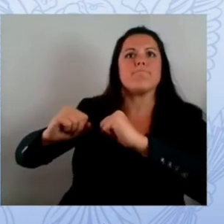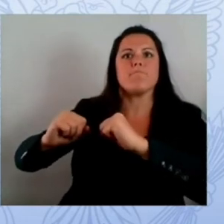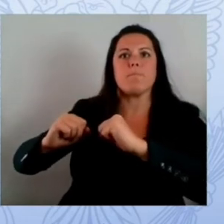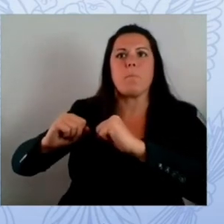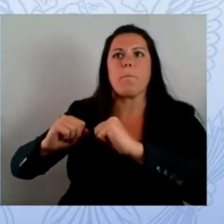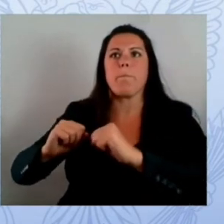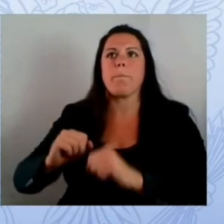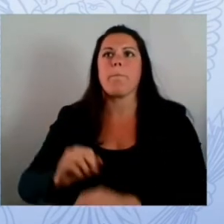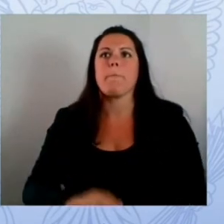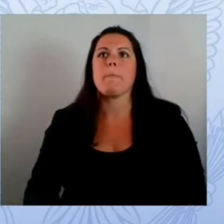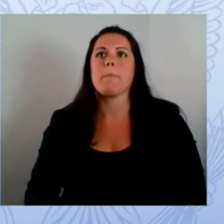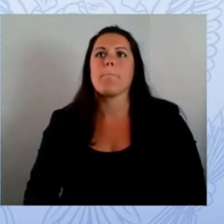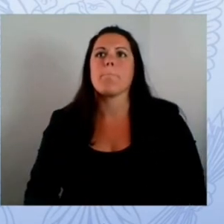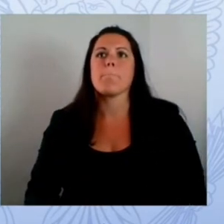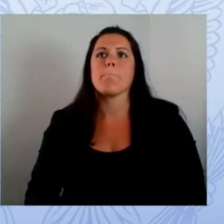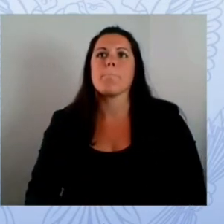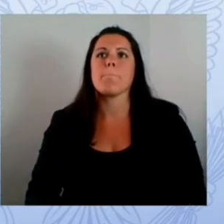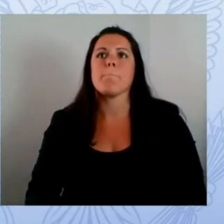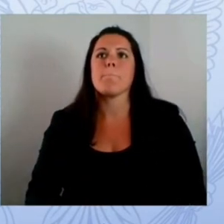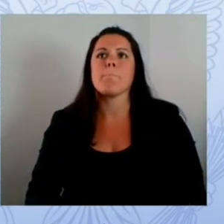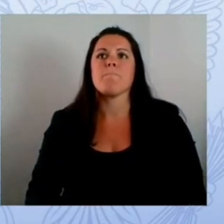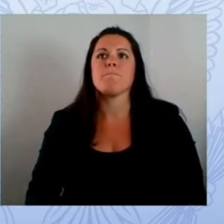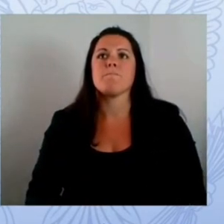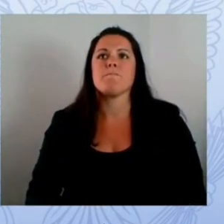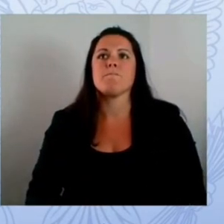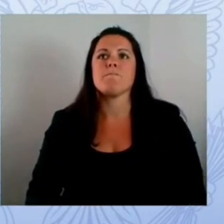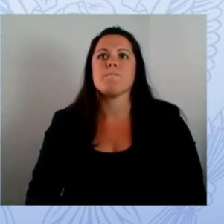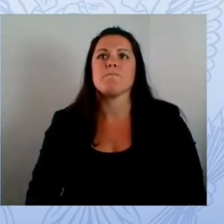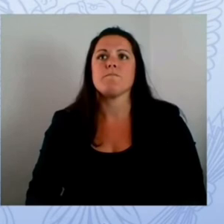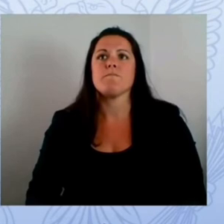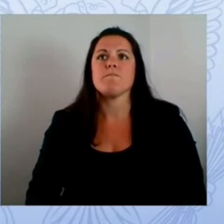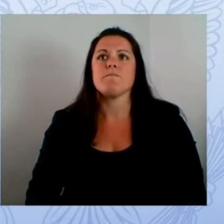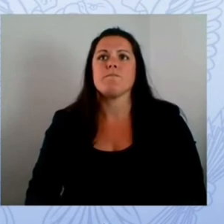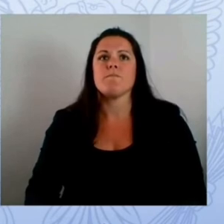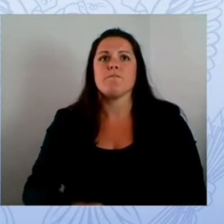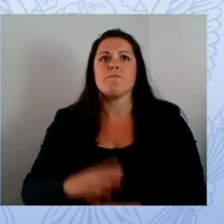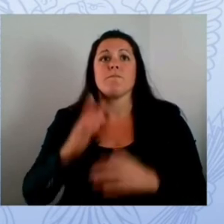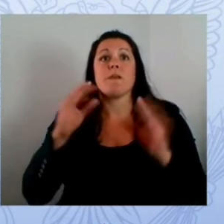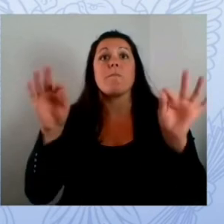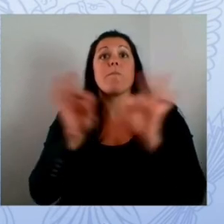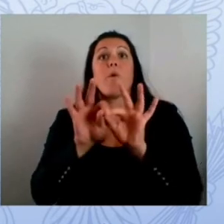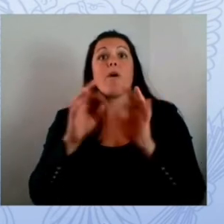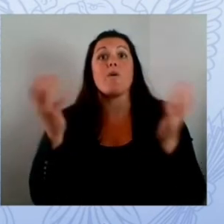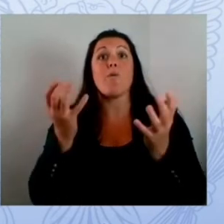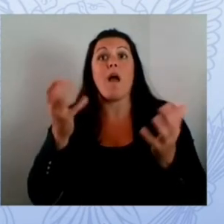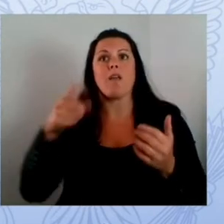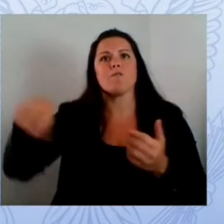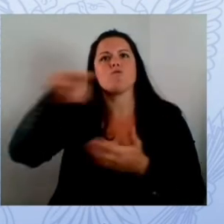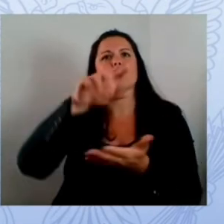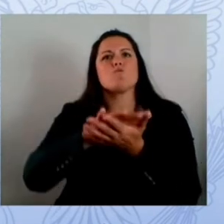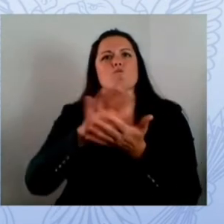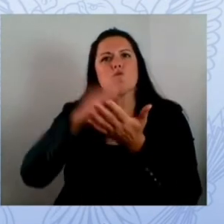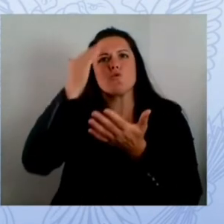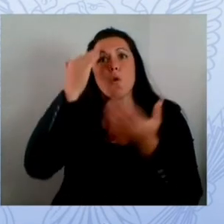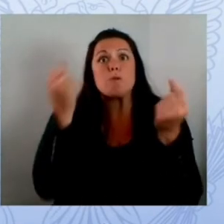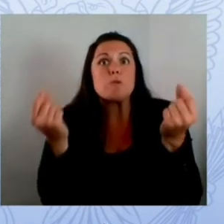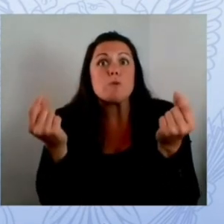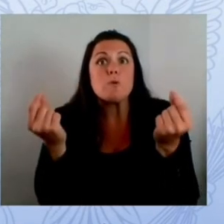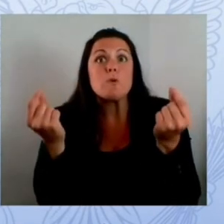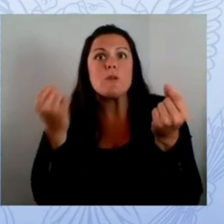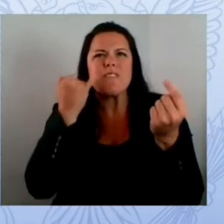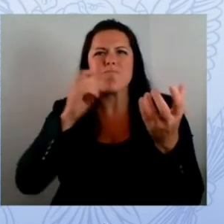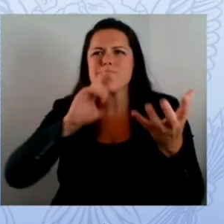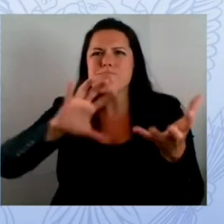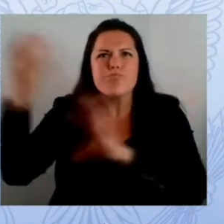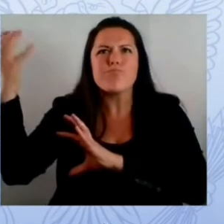and mitigate that risk and be the example that you just heard about from superintendent carvalho so i'm pleased to be here thanks for the